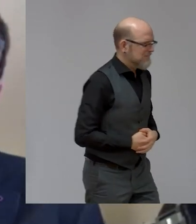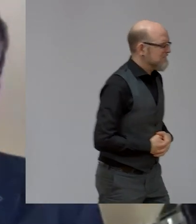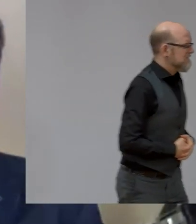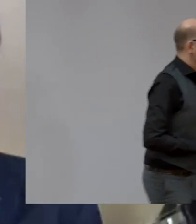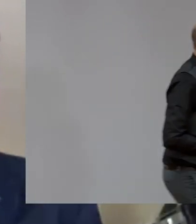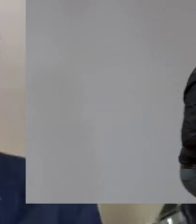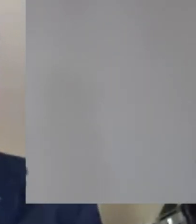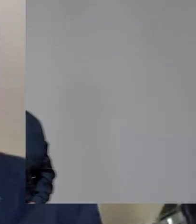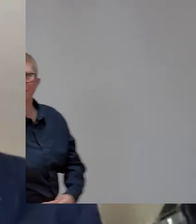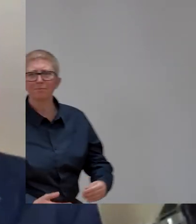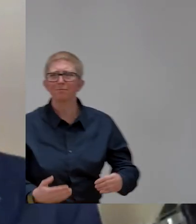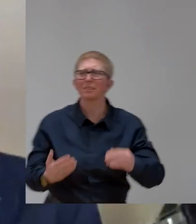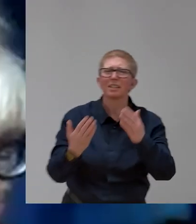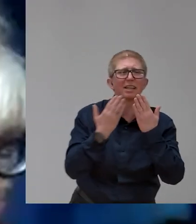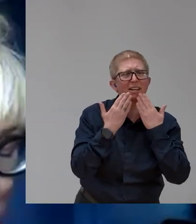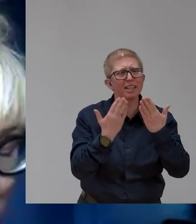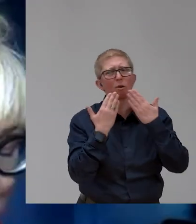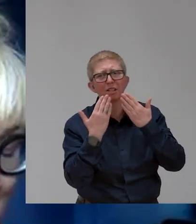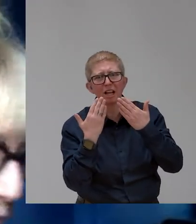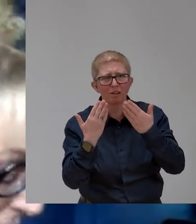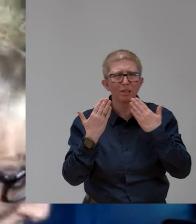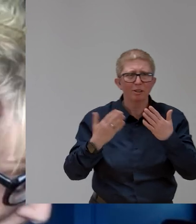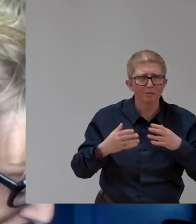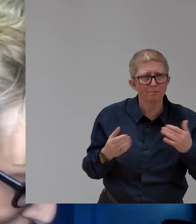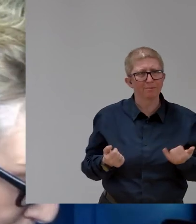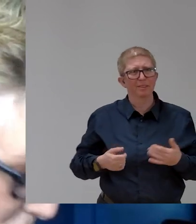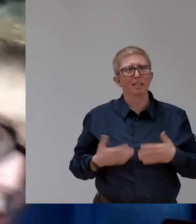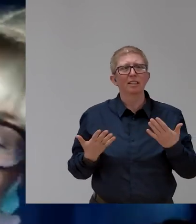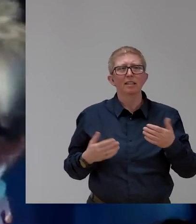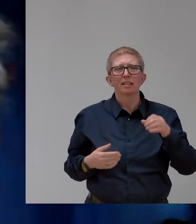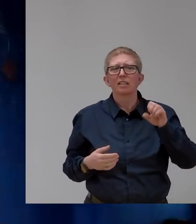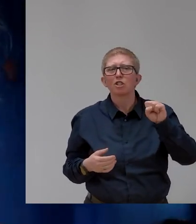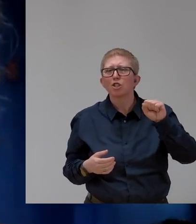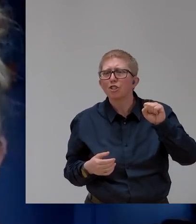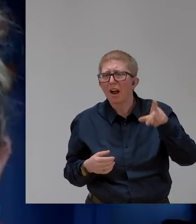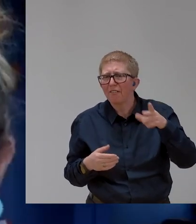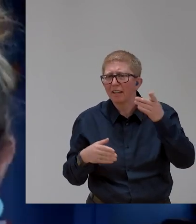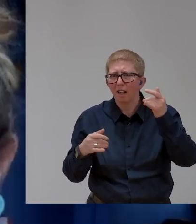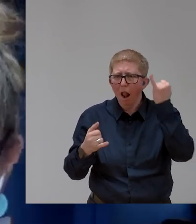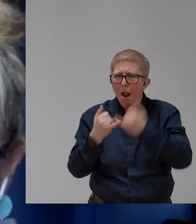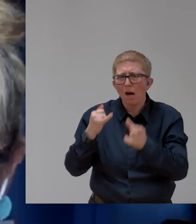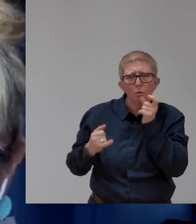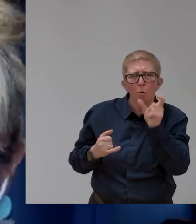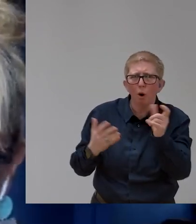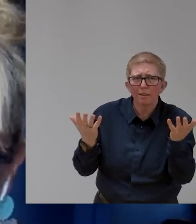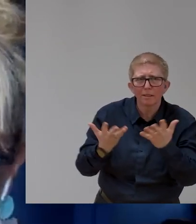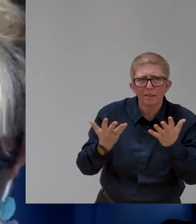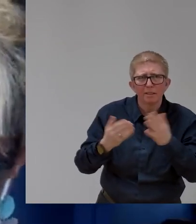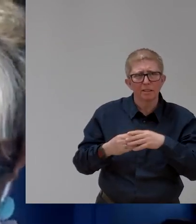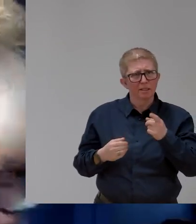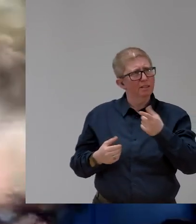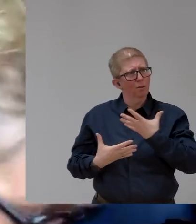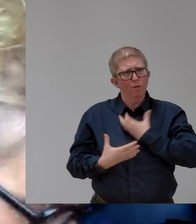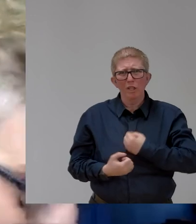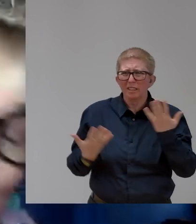collective collaboration part. Stefan, the last word is going to go to you. What's your frustration and what's